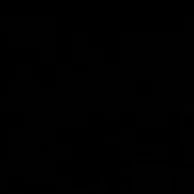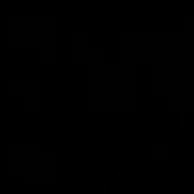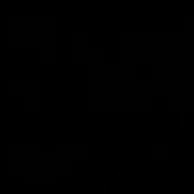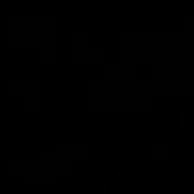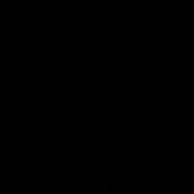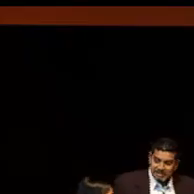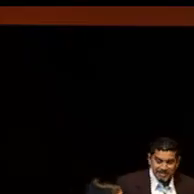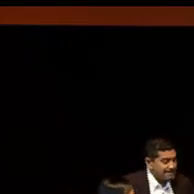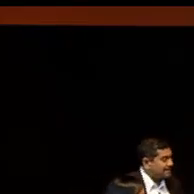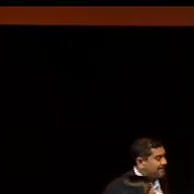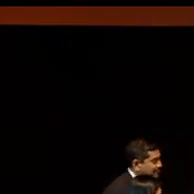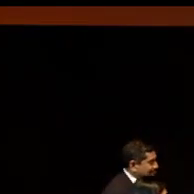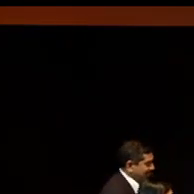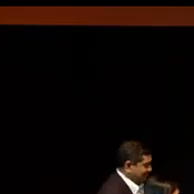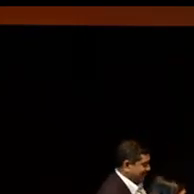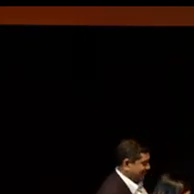Do you want to read it?